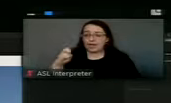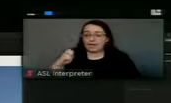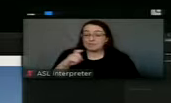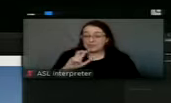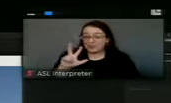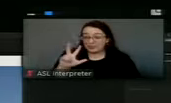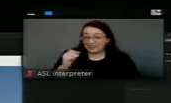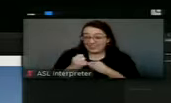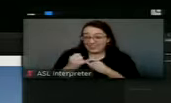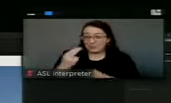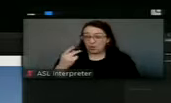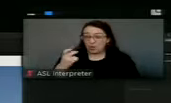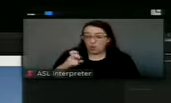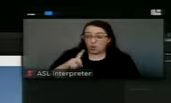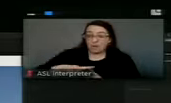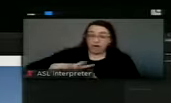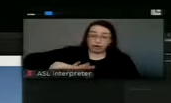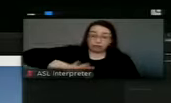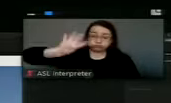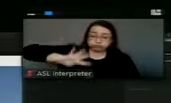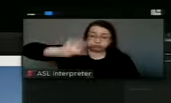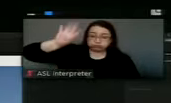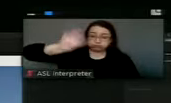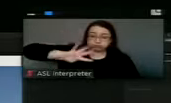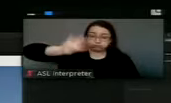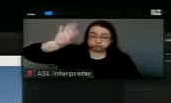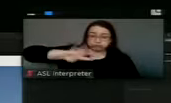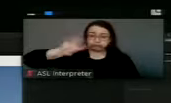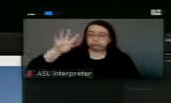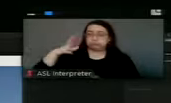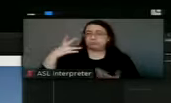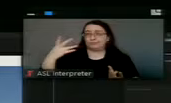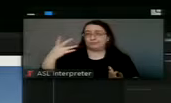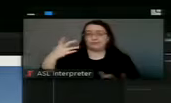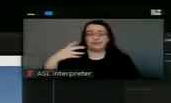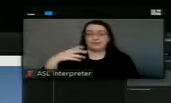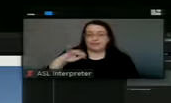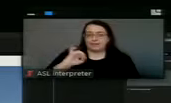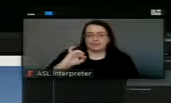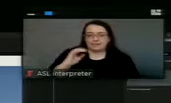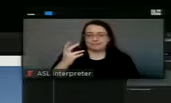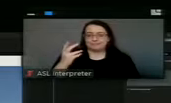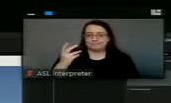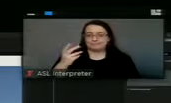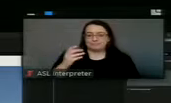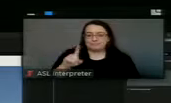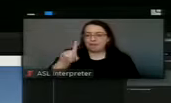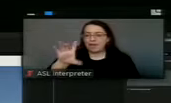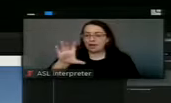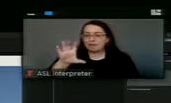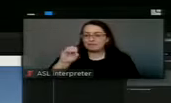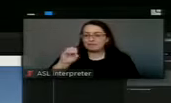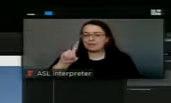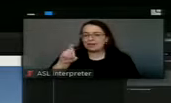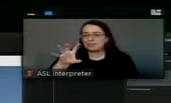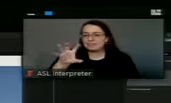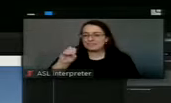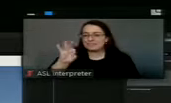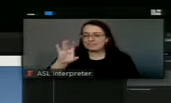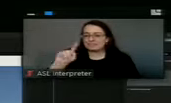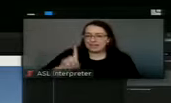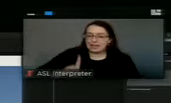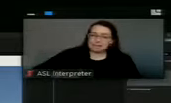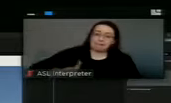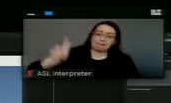there. But the water was blowing out about 150 feet high,